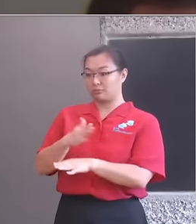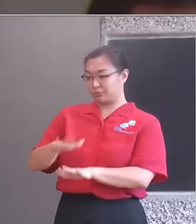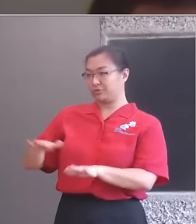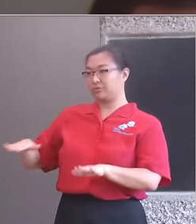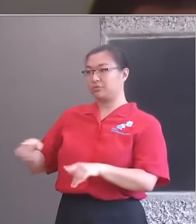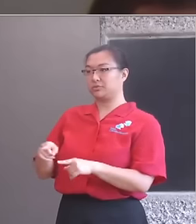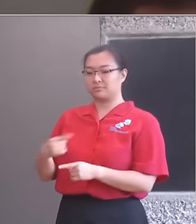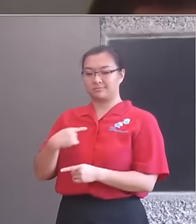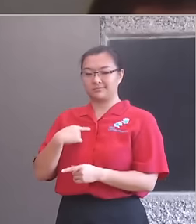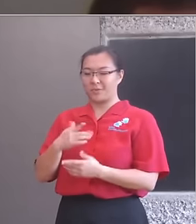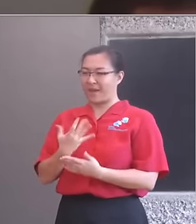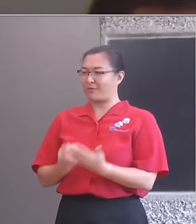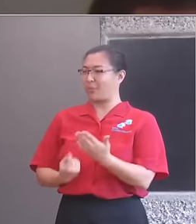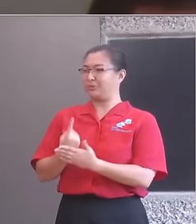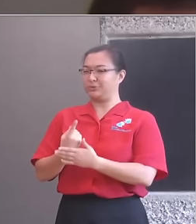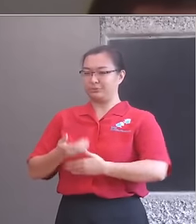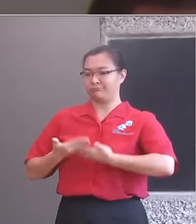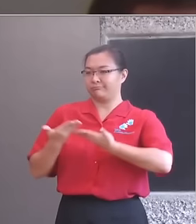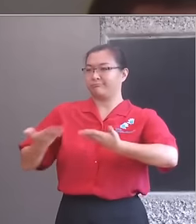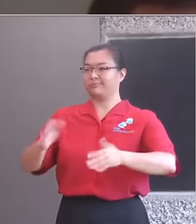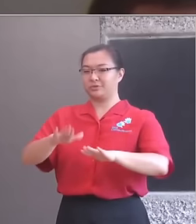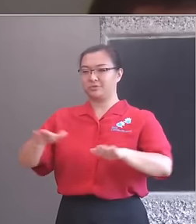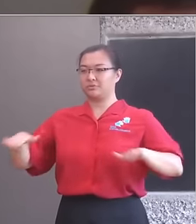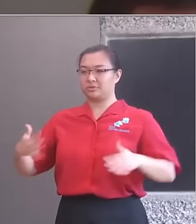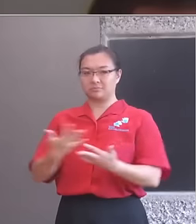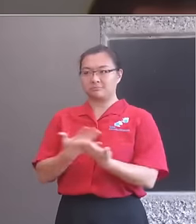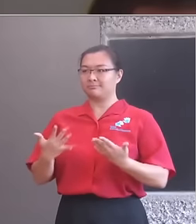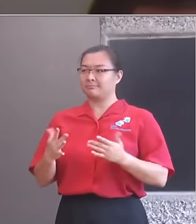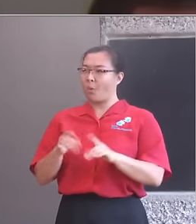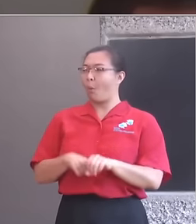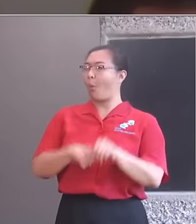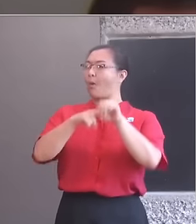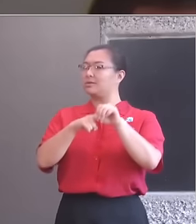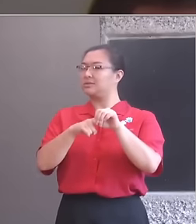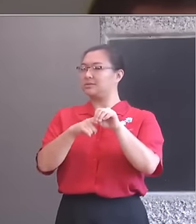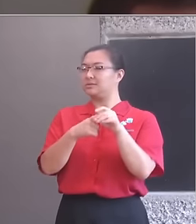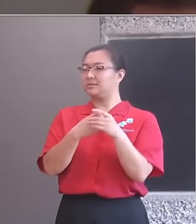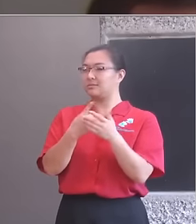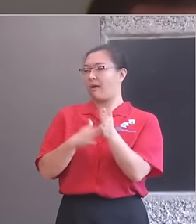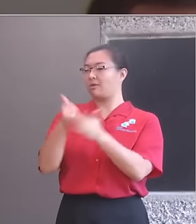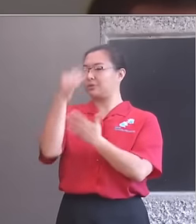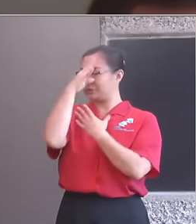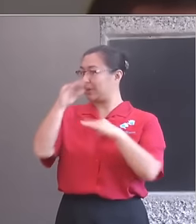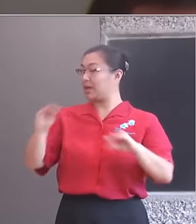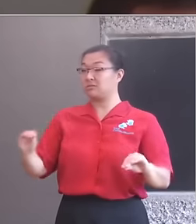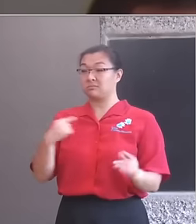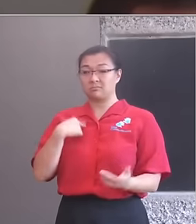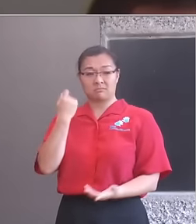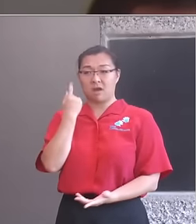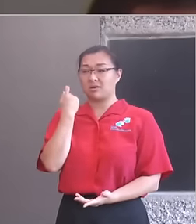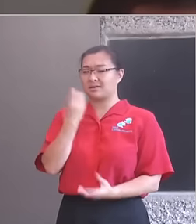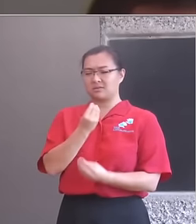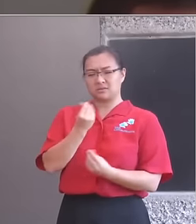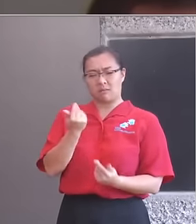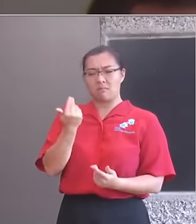cultural education to children all over our country. I do understand why some in the arts community are